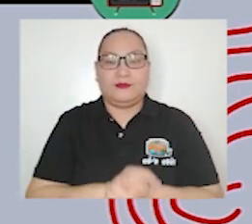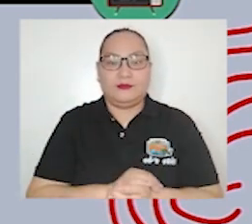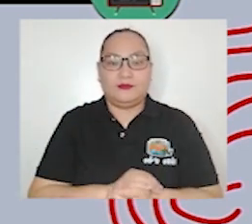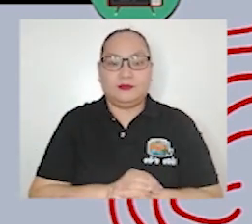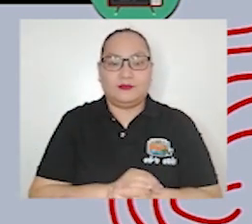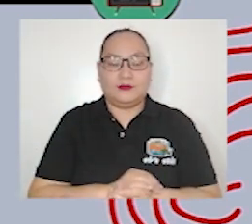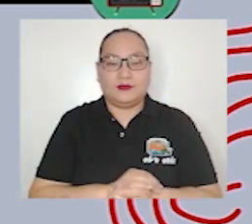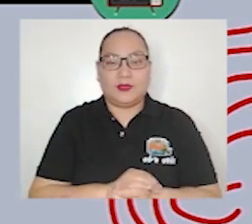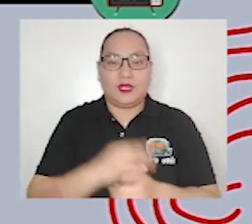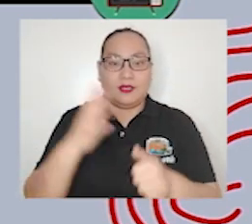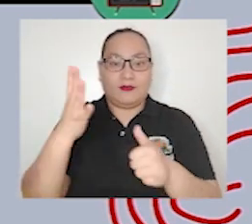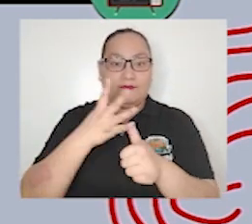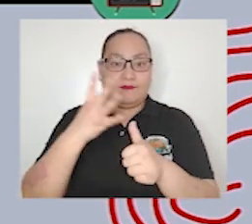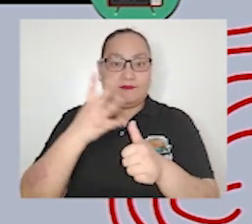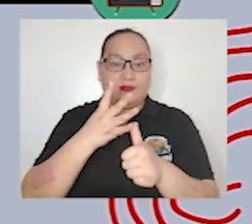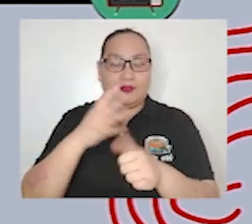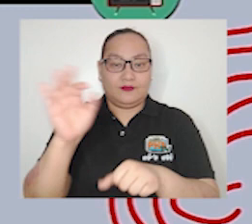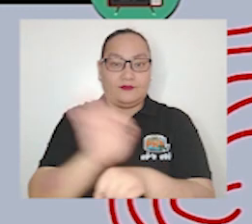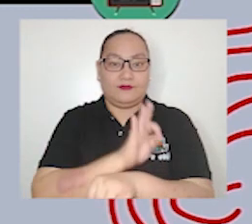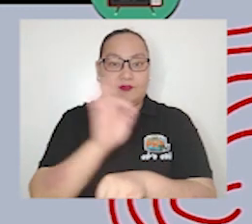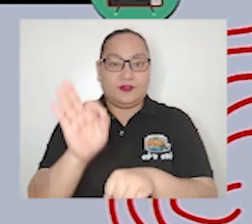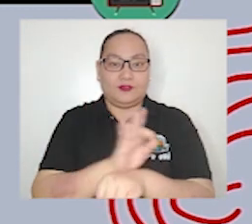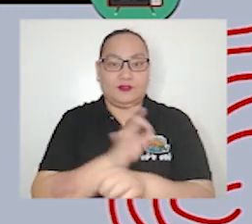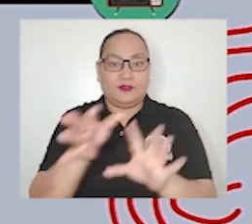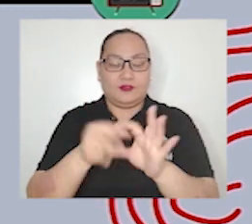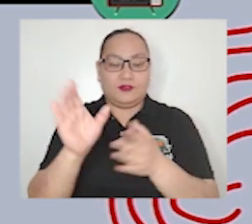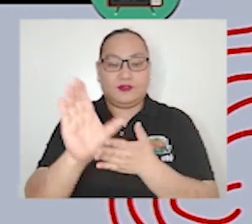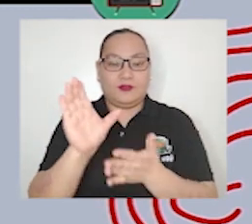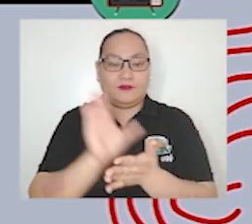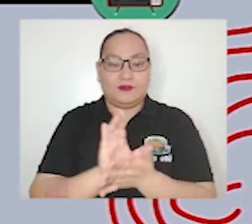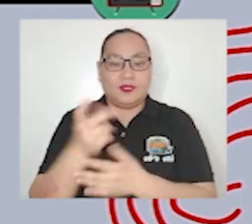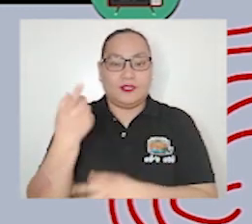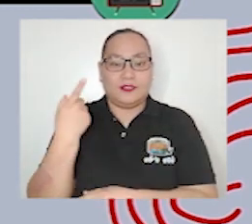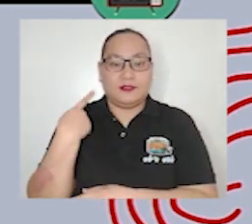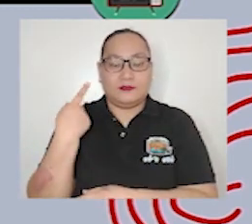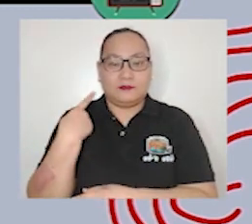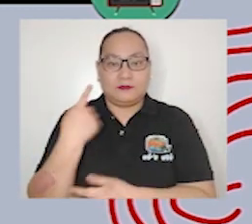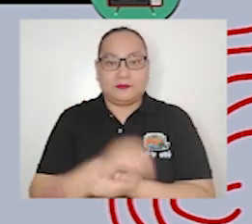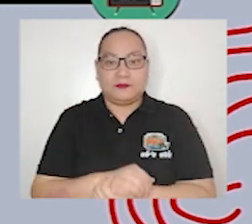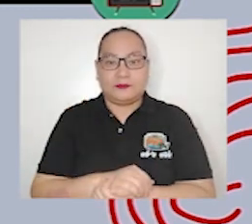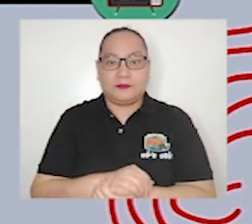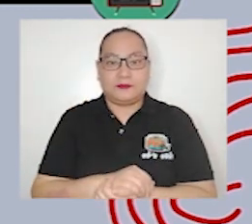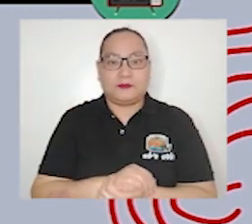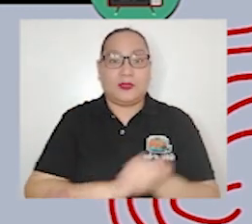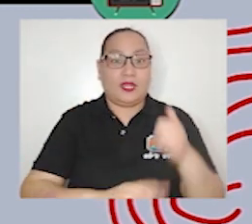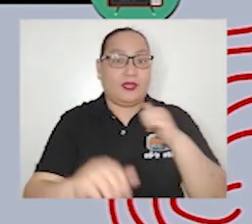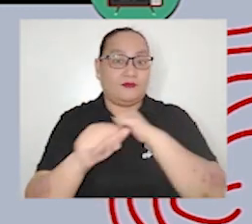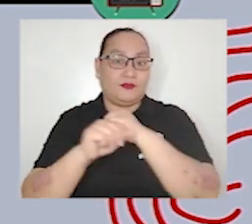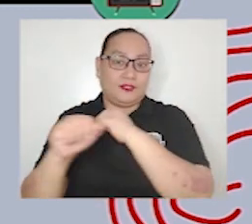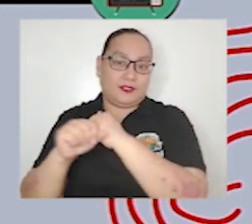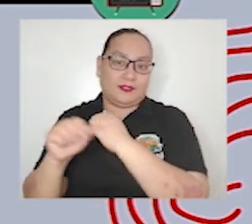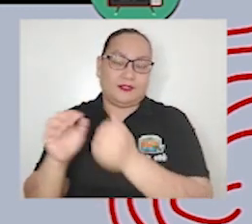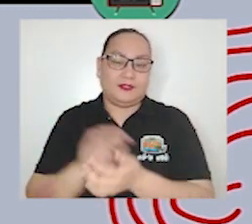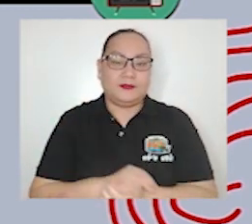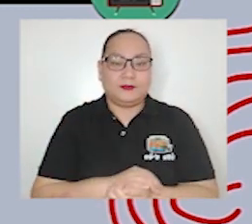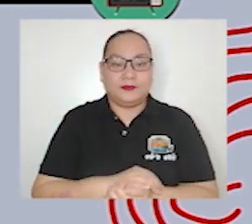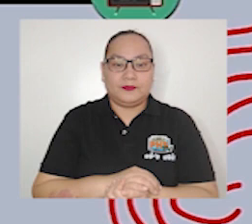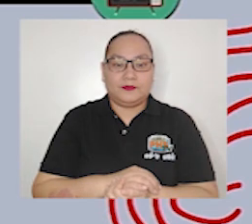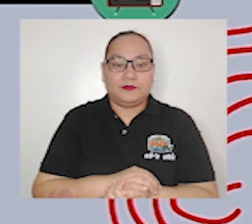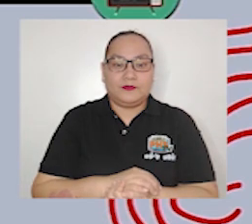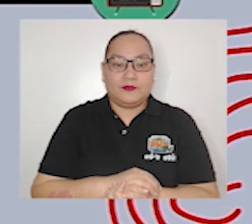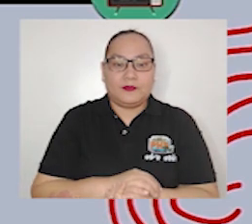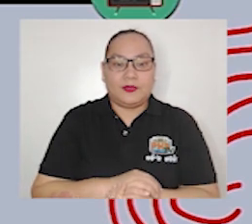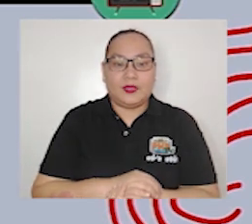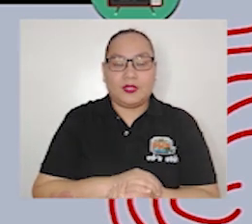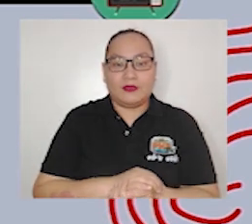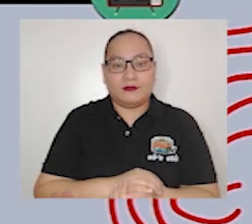we can get away with this advertising this function of the press is recognized because